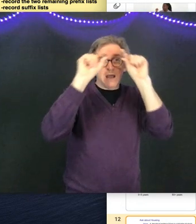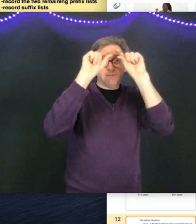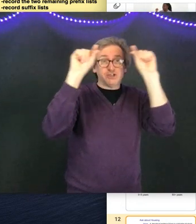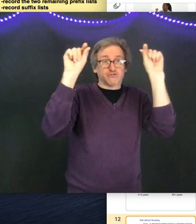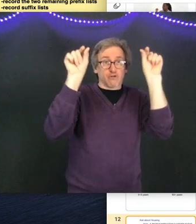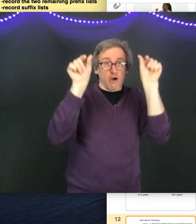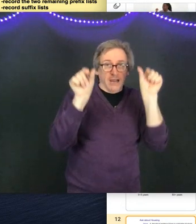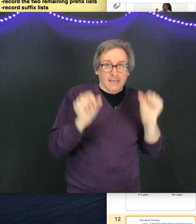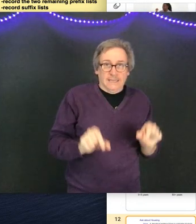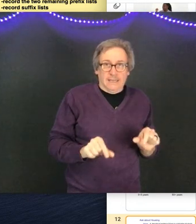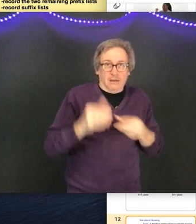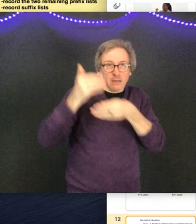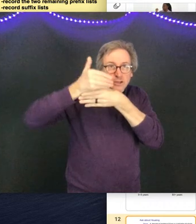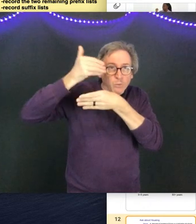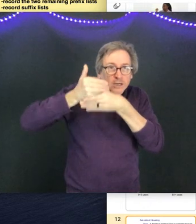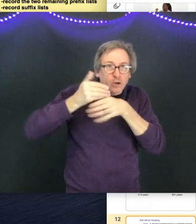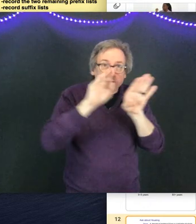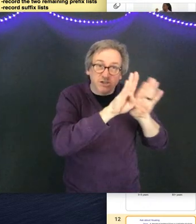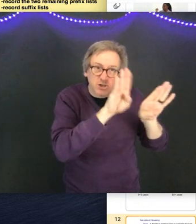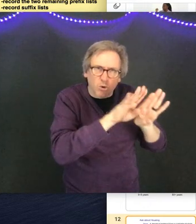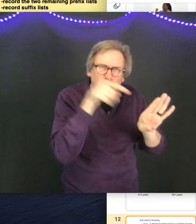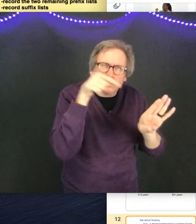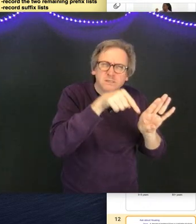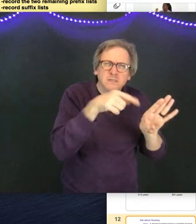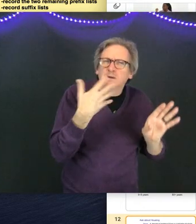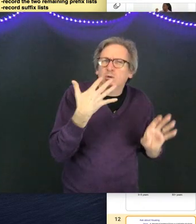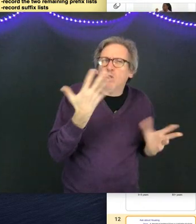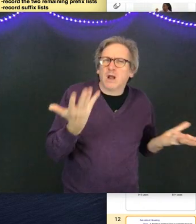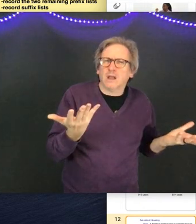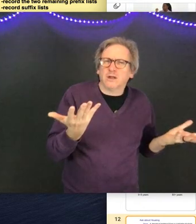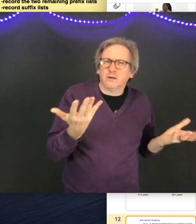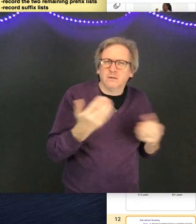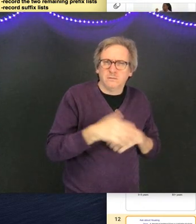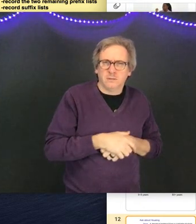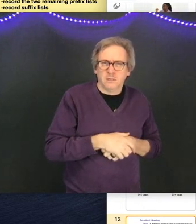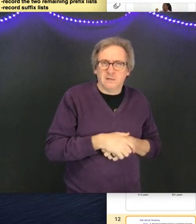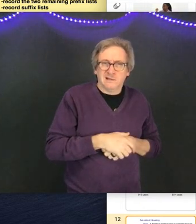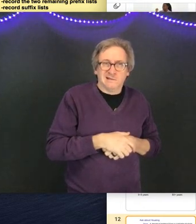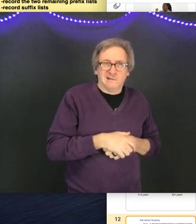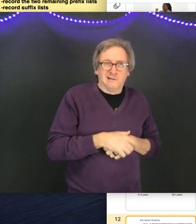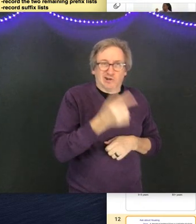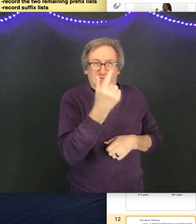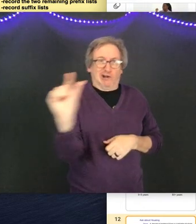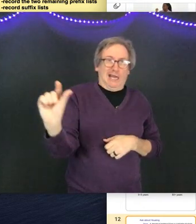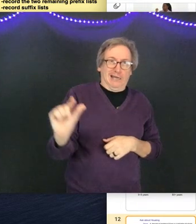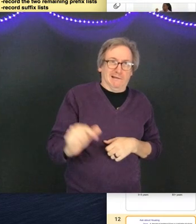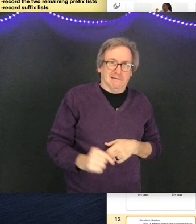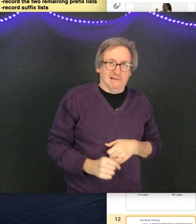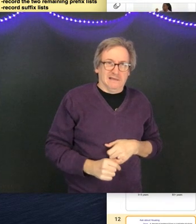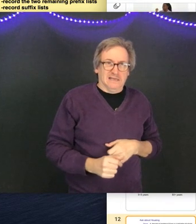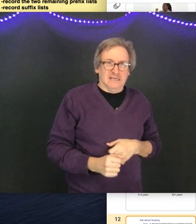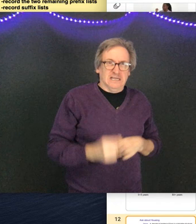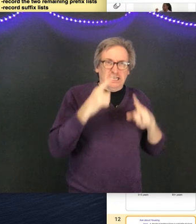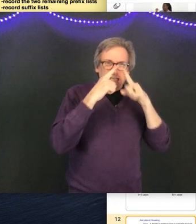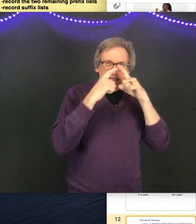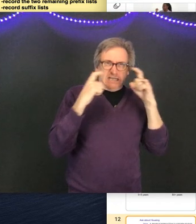No, I'm just drawing in the air, like the windows, the doors. What color? Green.